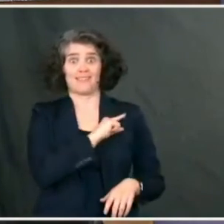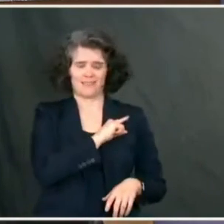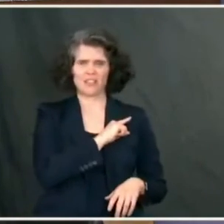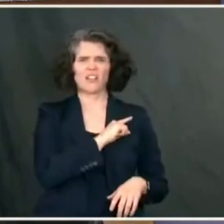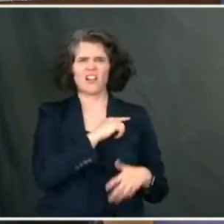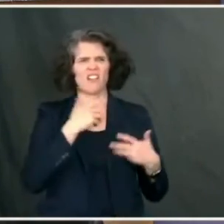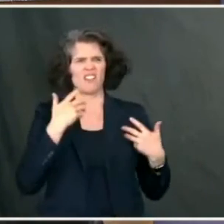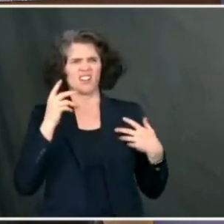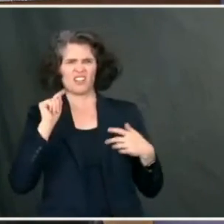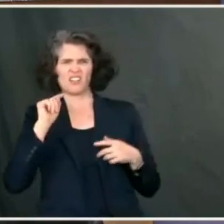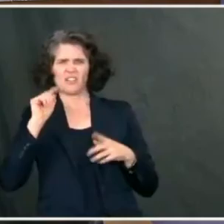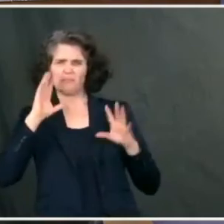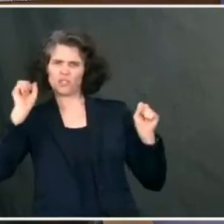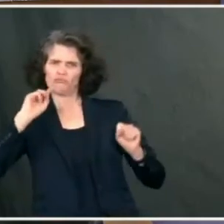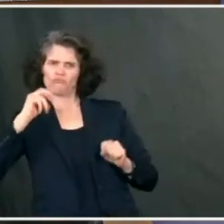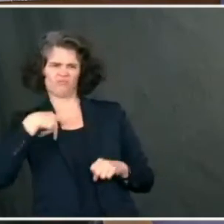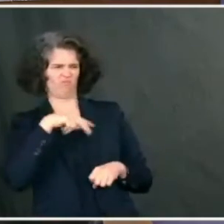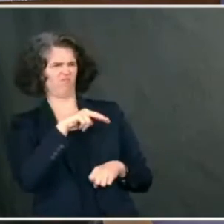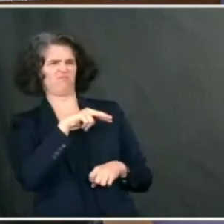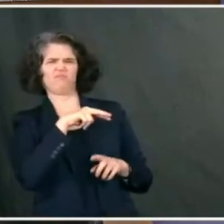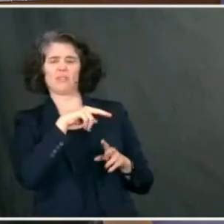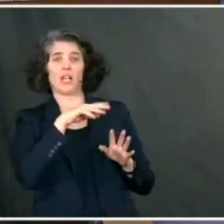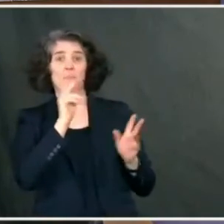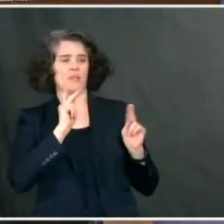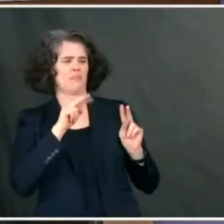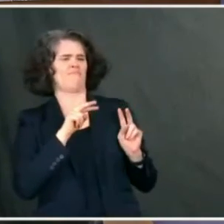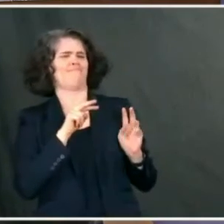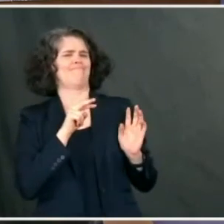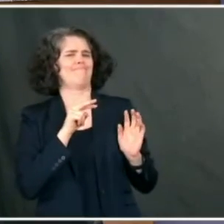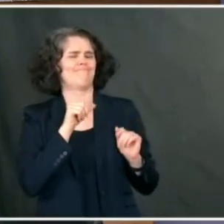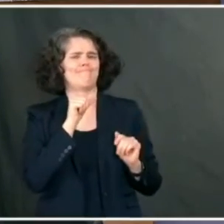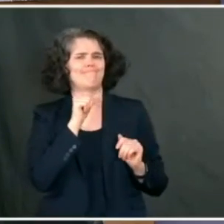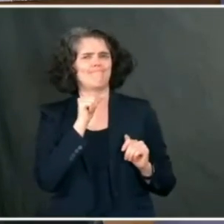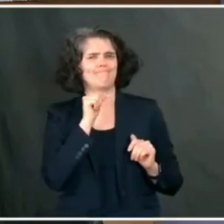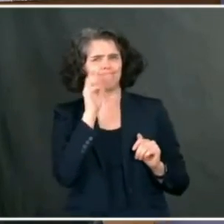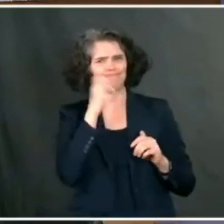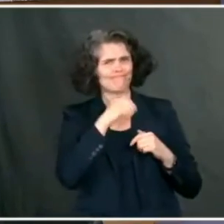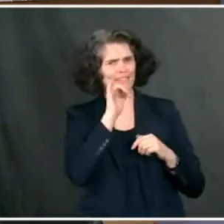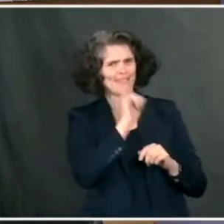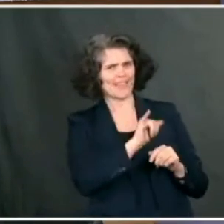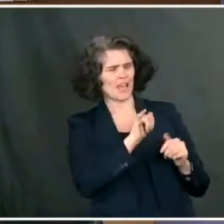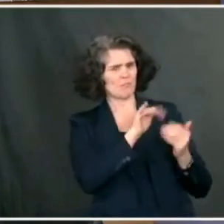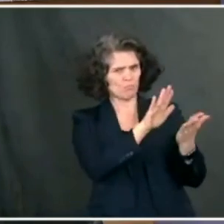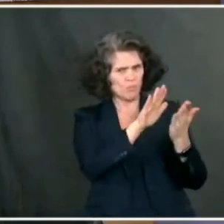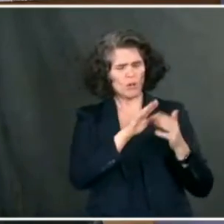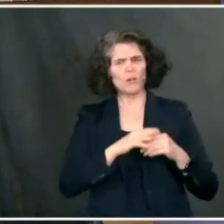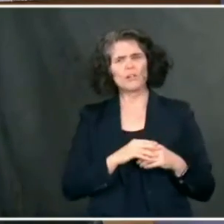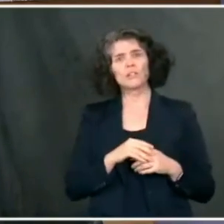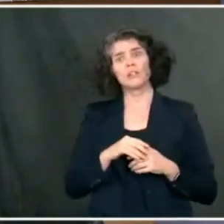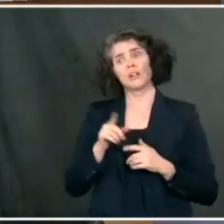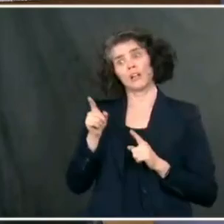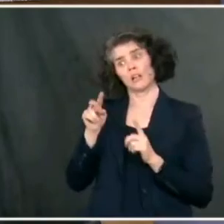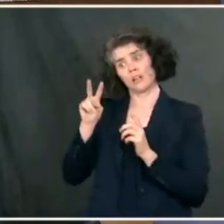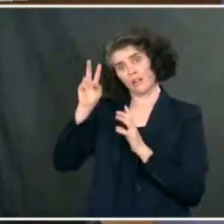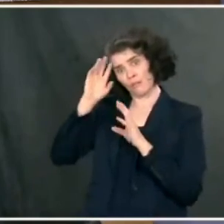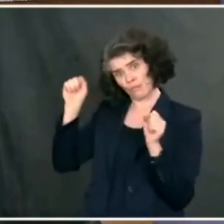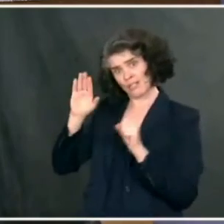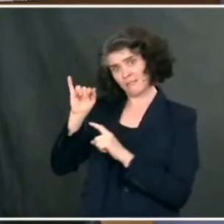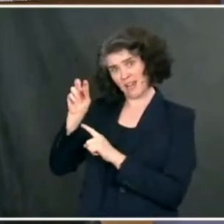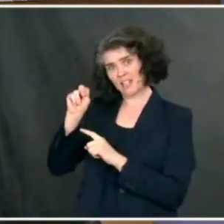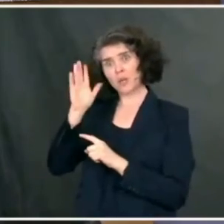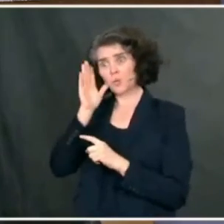of President Trump's pardons. Is President Biden going to try to use the power quickly?